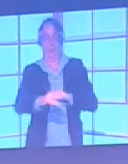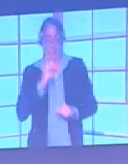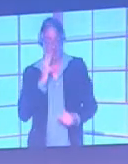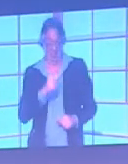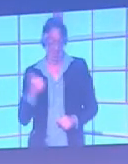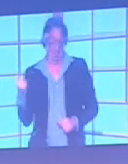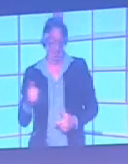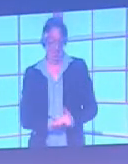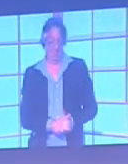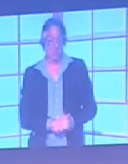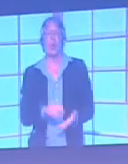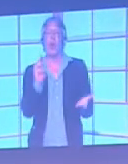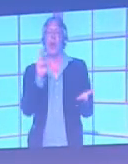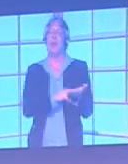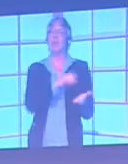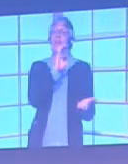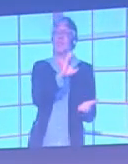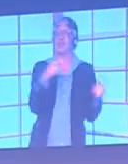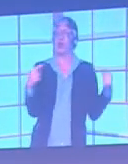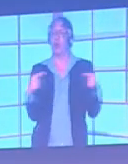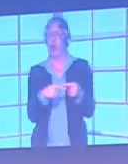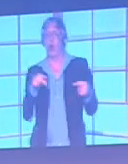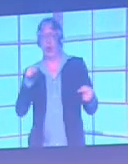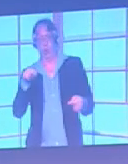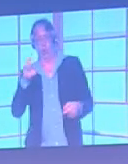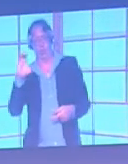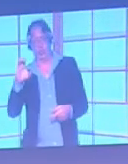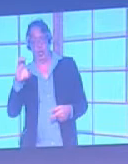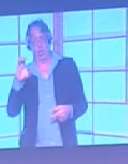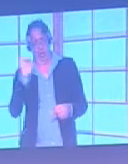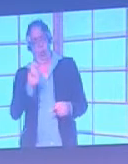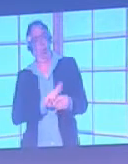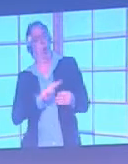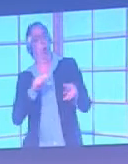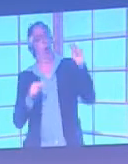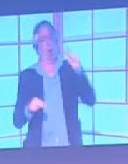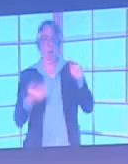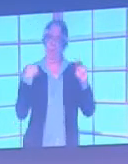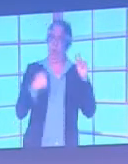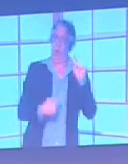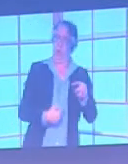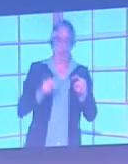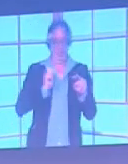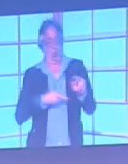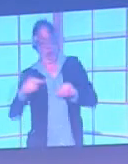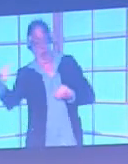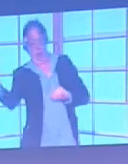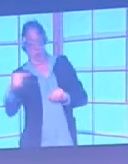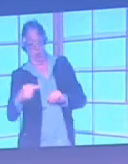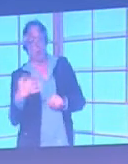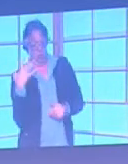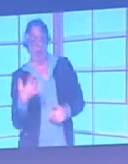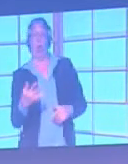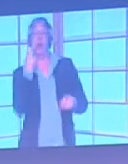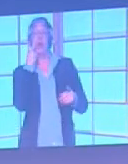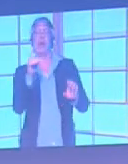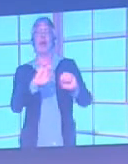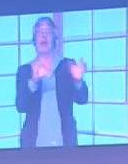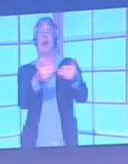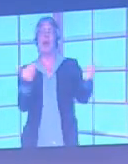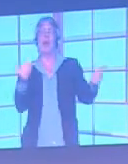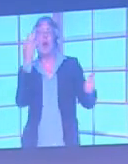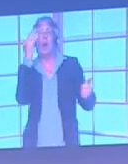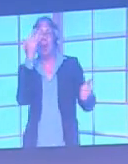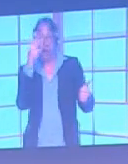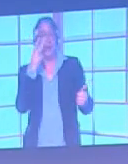Here's our Man City against Newcastle match again, from the other end of the pitch. And you can see how easy it is now to tell those teams apart, because you